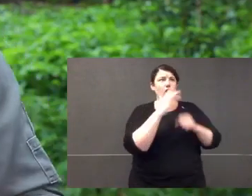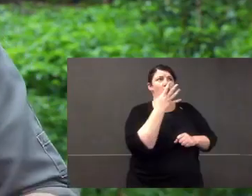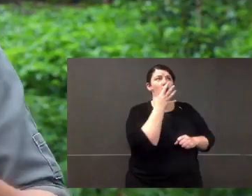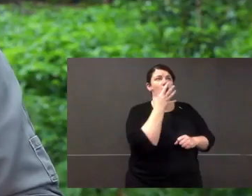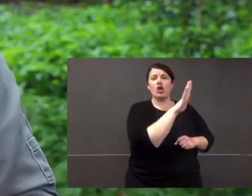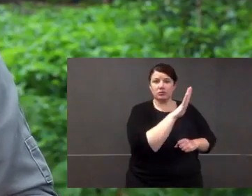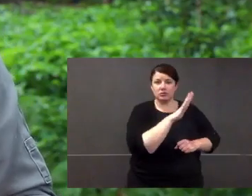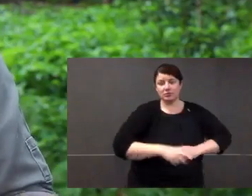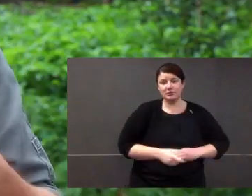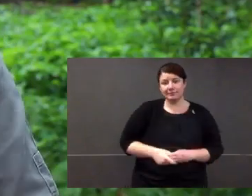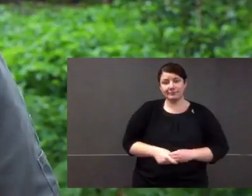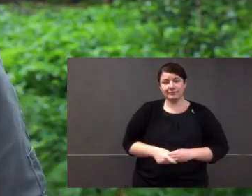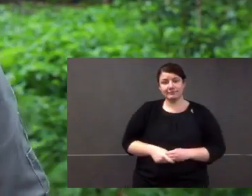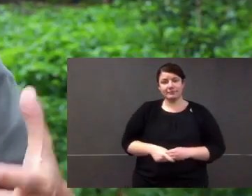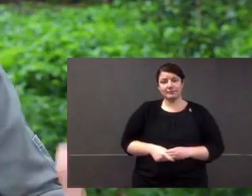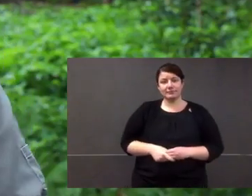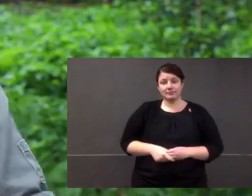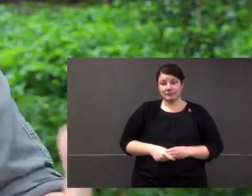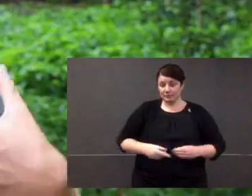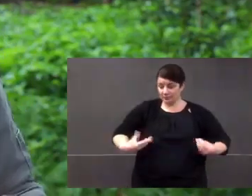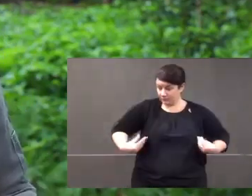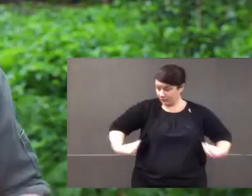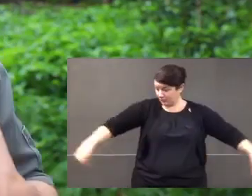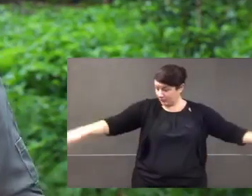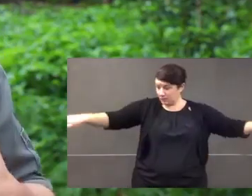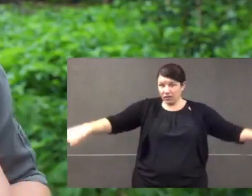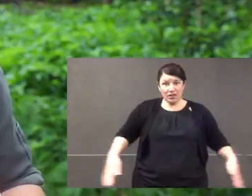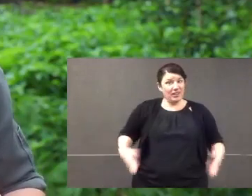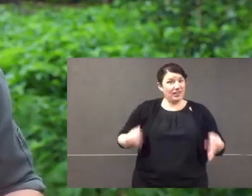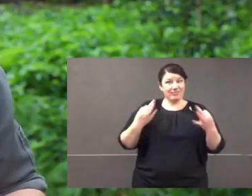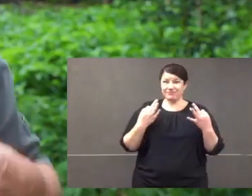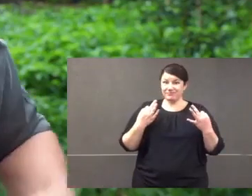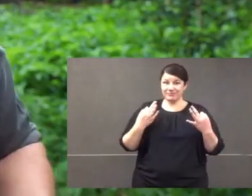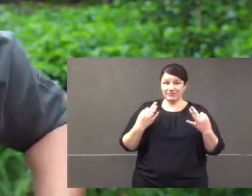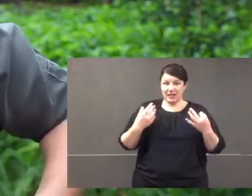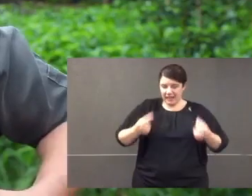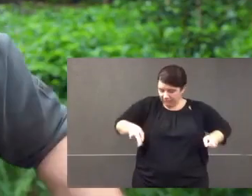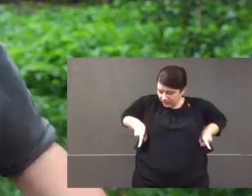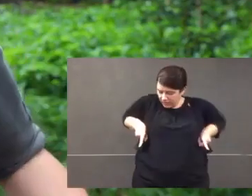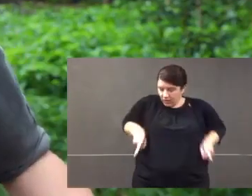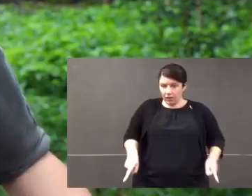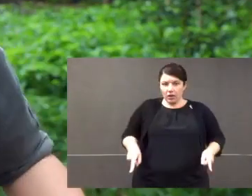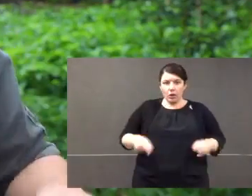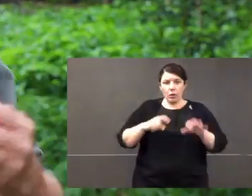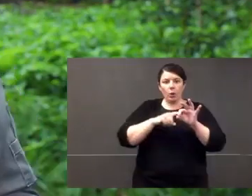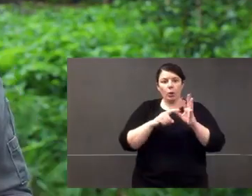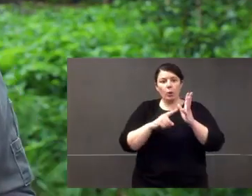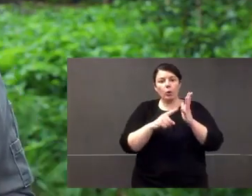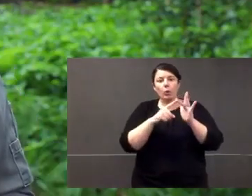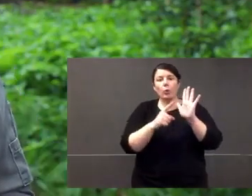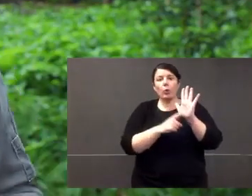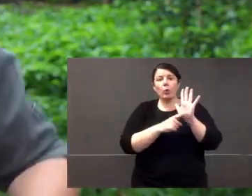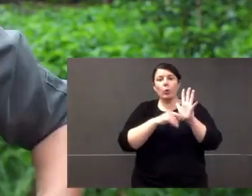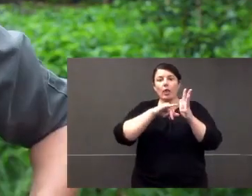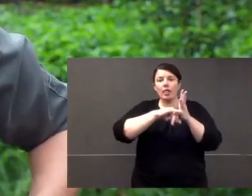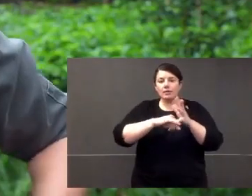basically to limit their exposure. It means that the feathers can insulate them and keep them warm. And actually their wings, they've lost their